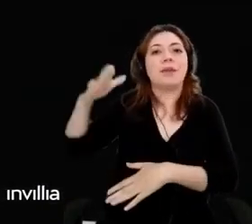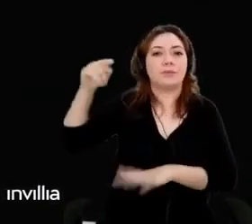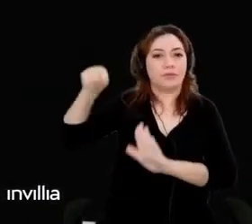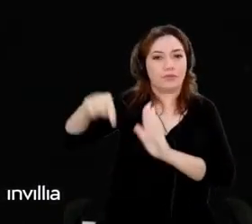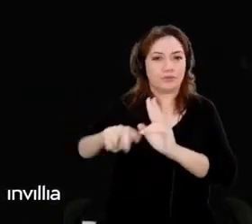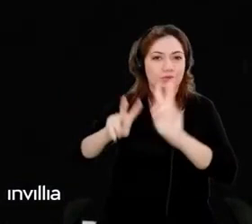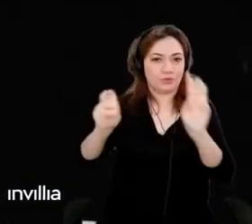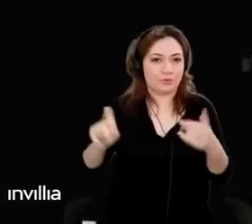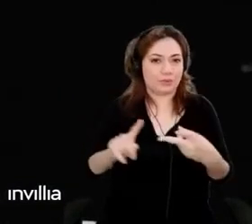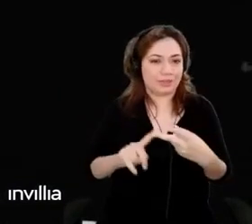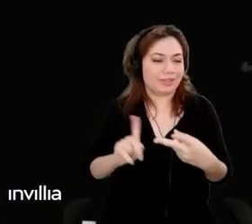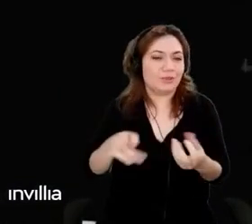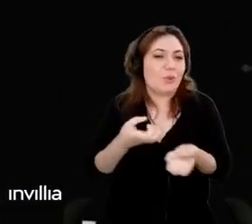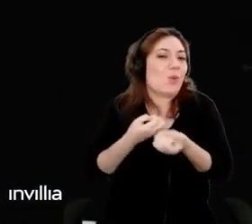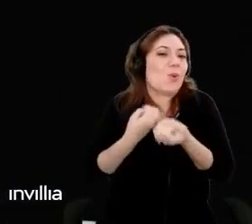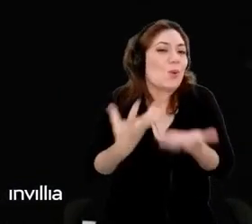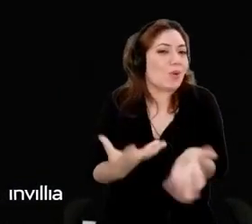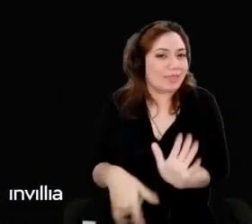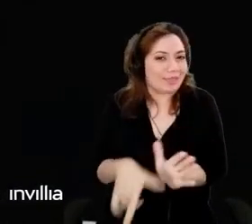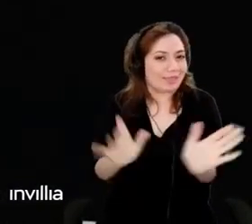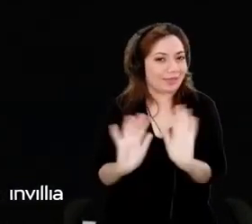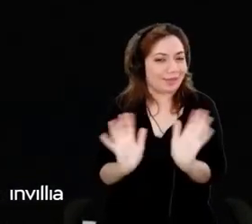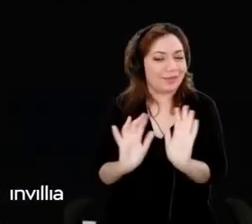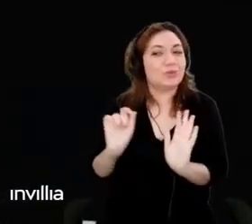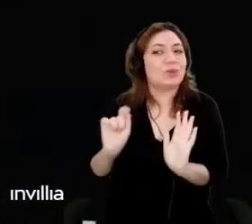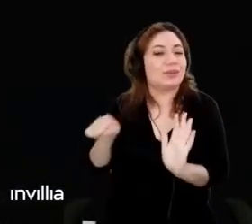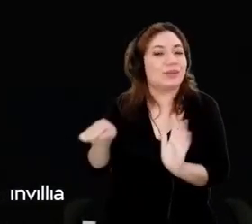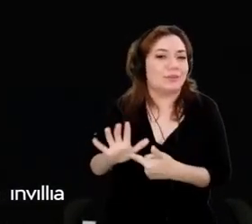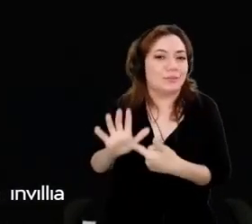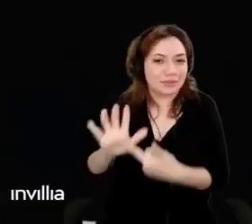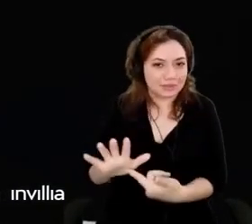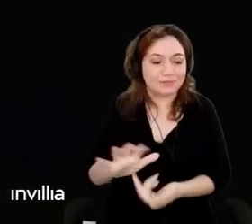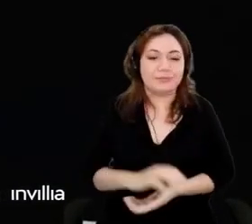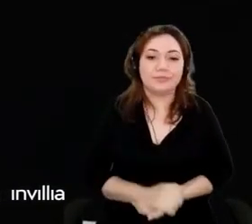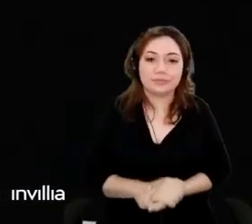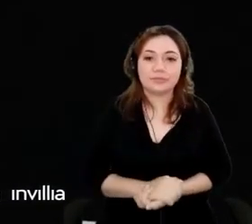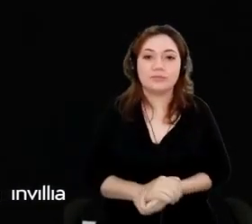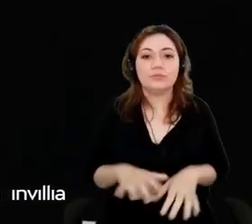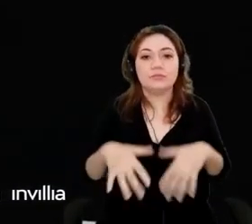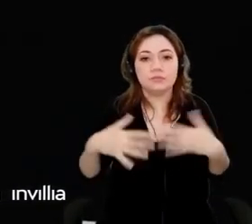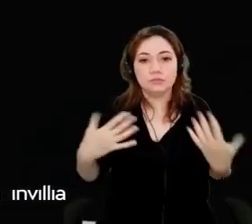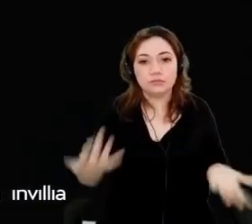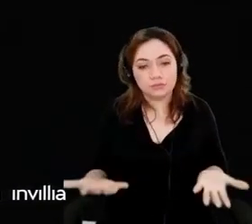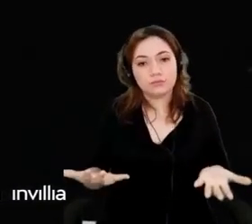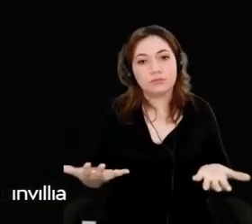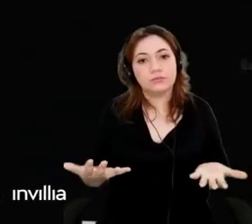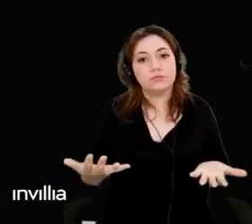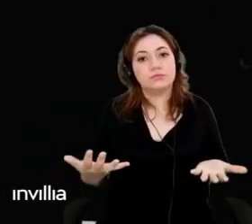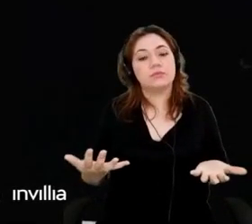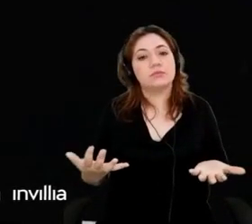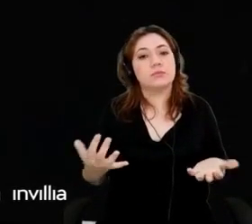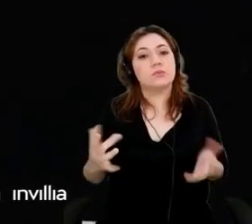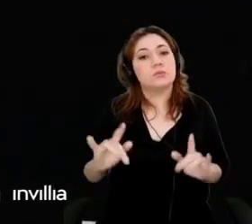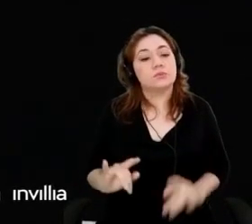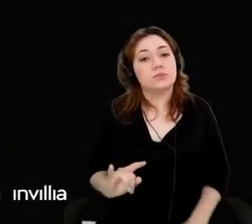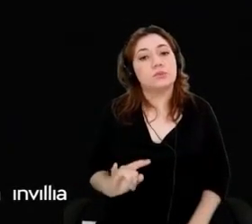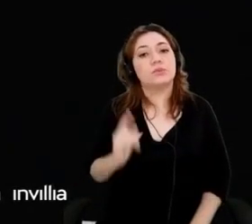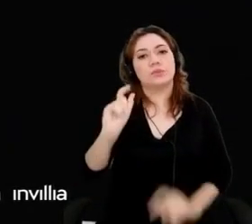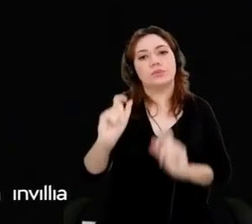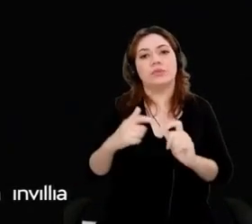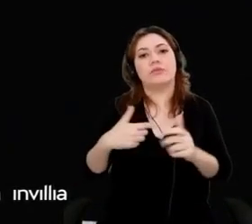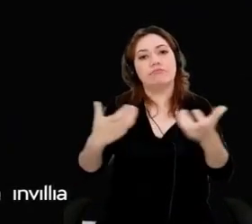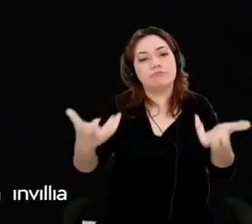spoil a lot of what he has to show. So, finally, I'd like to say a few words about